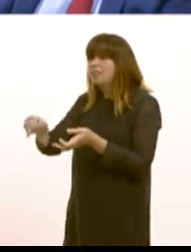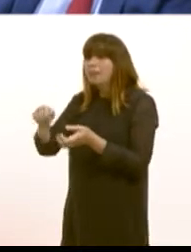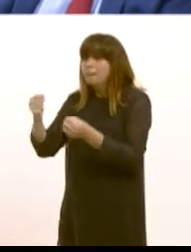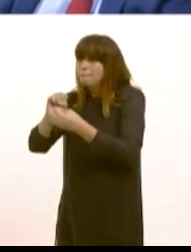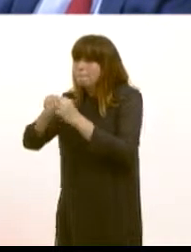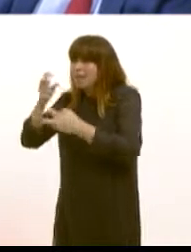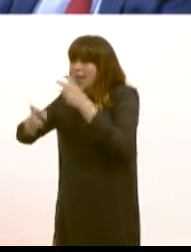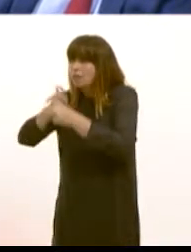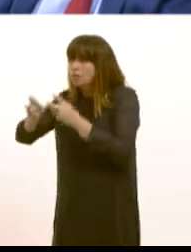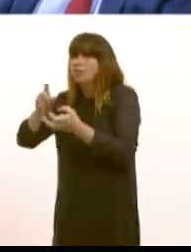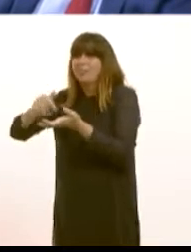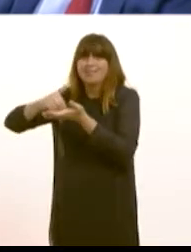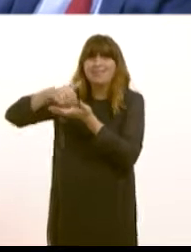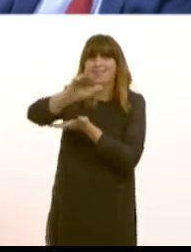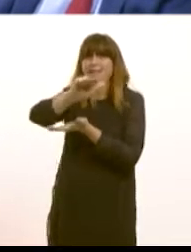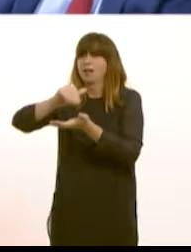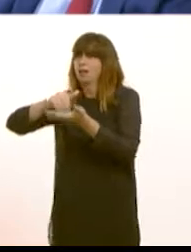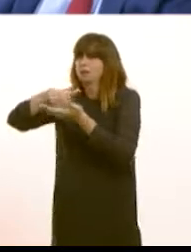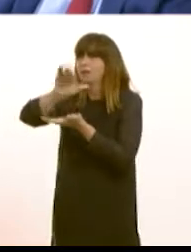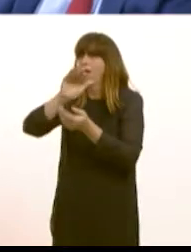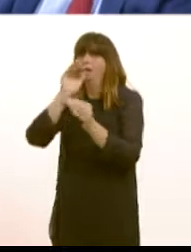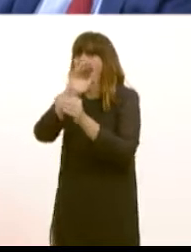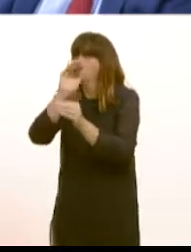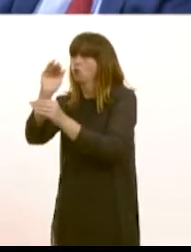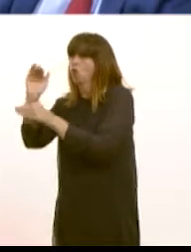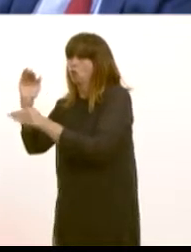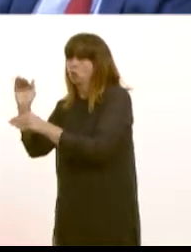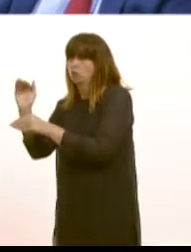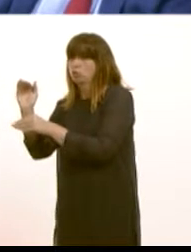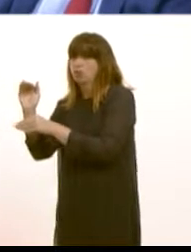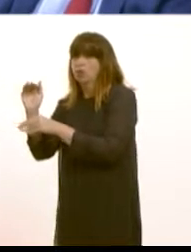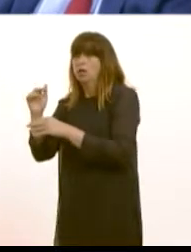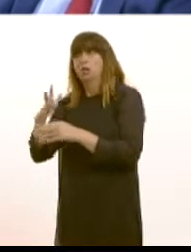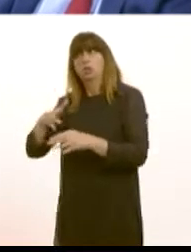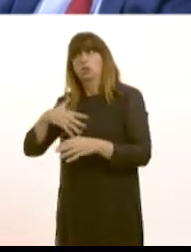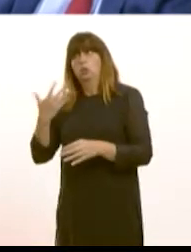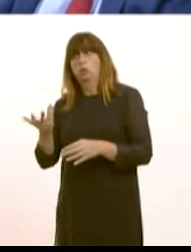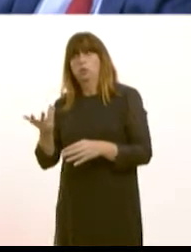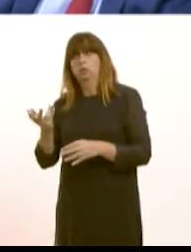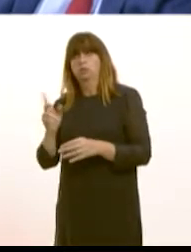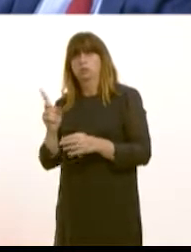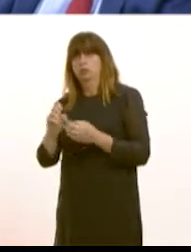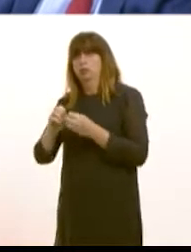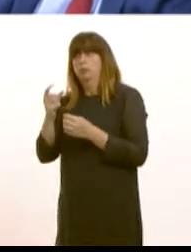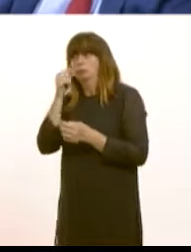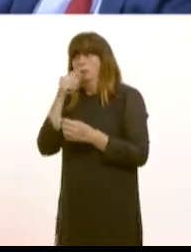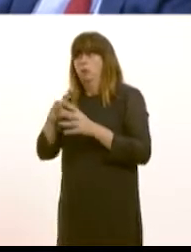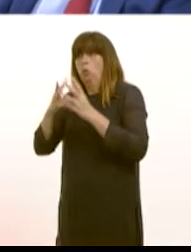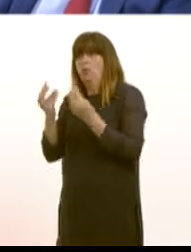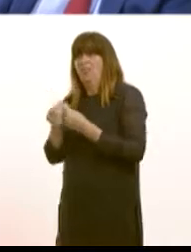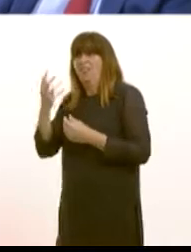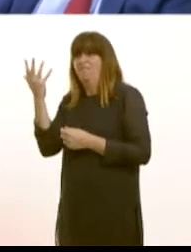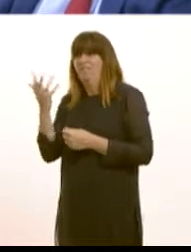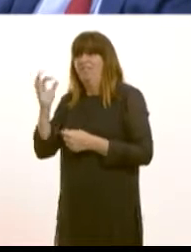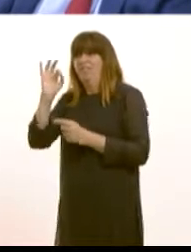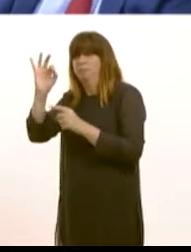it's wholly export driven tariffs would mean a 5% component tariff going to the assembly plant and possibly a 10% tariff coming back in again to